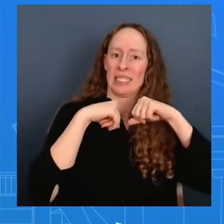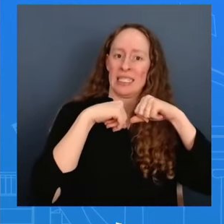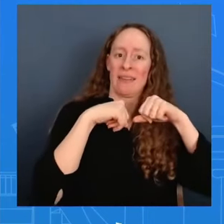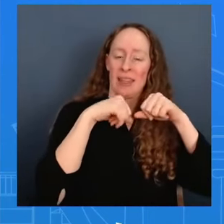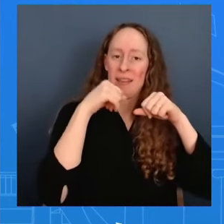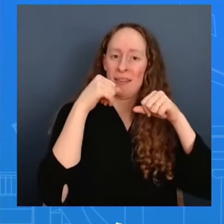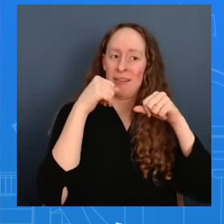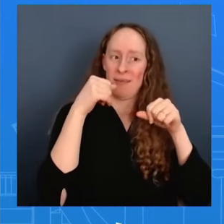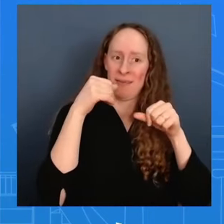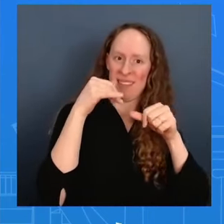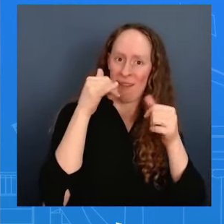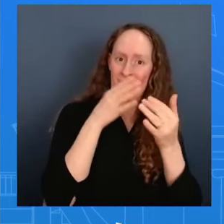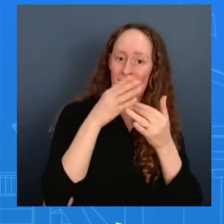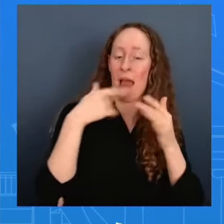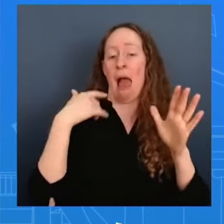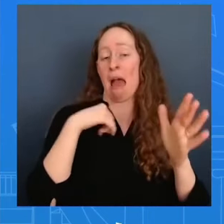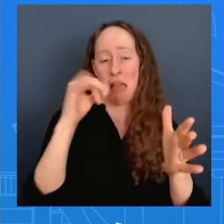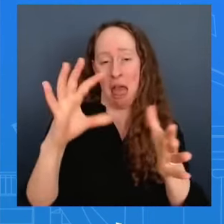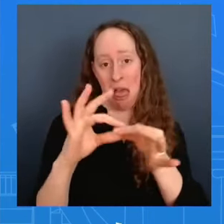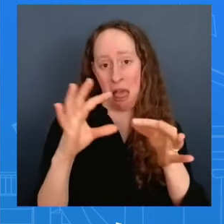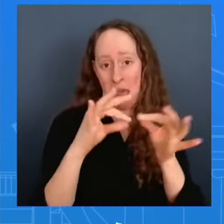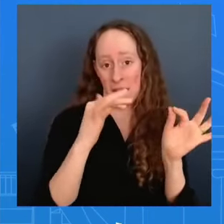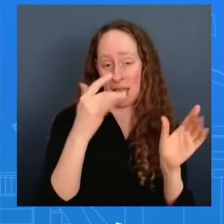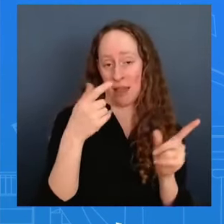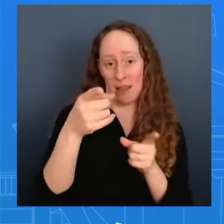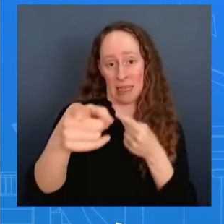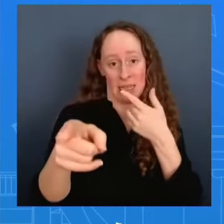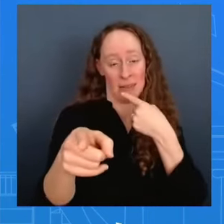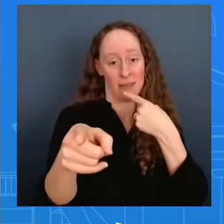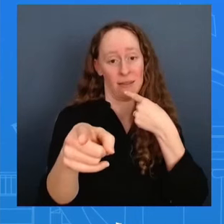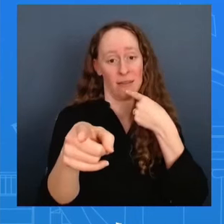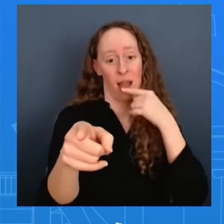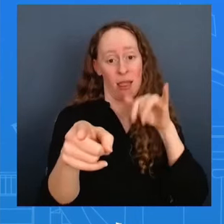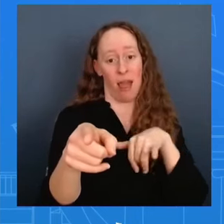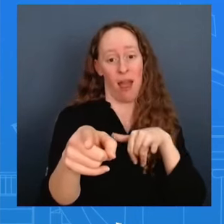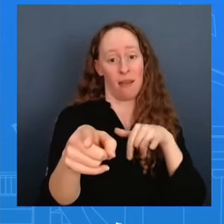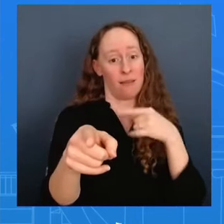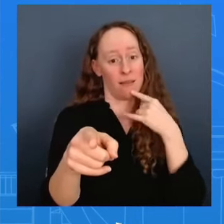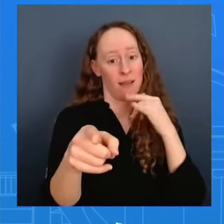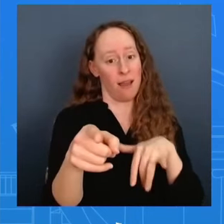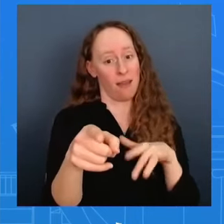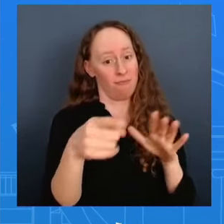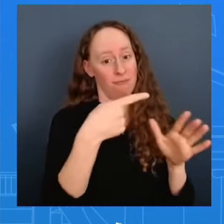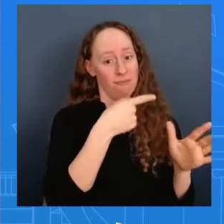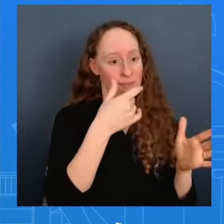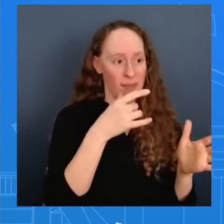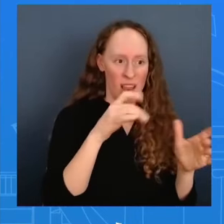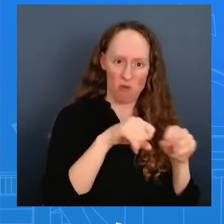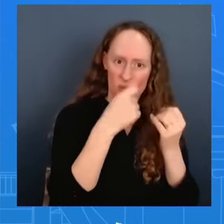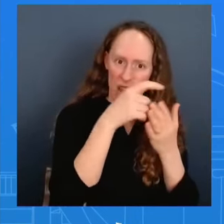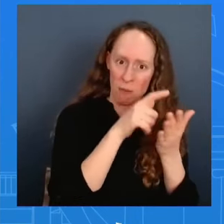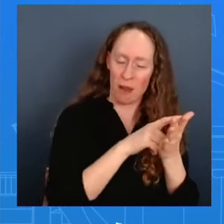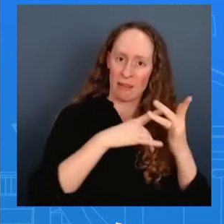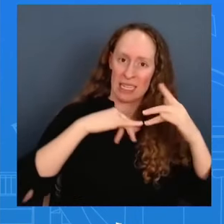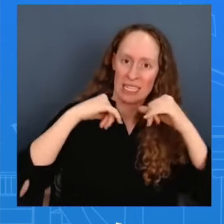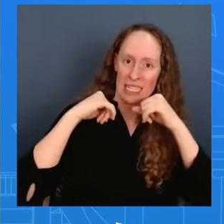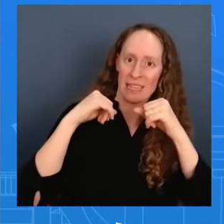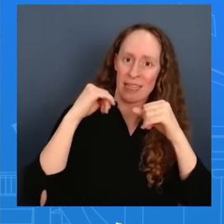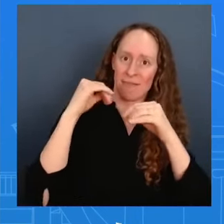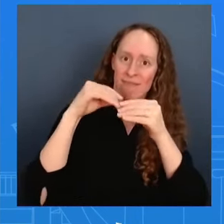also uh a in the race for 2024 election so going to be super mindful there i will speak more broadly